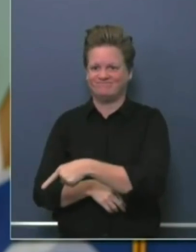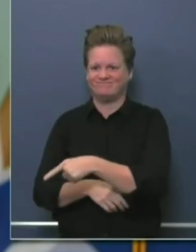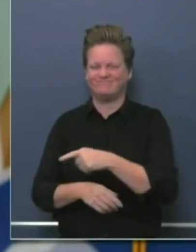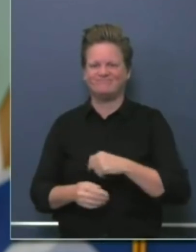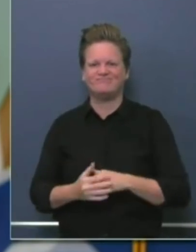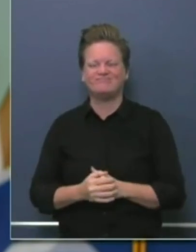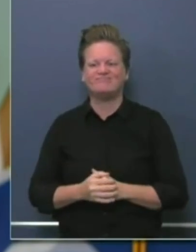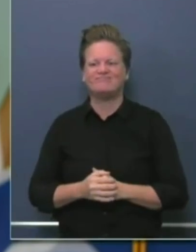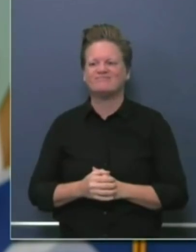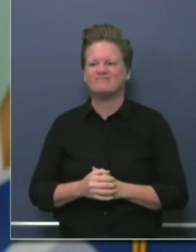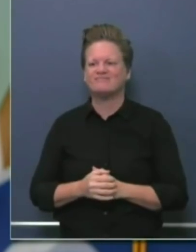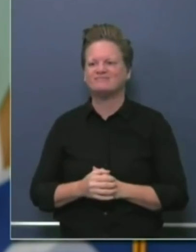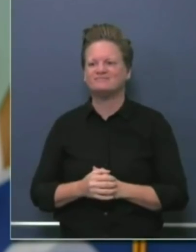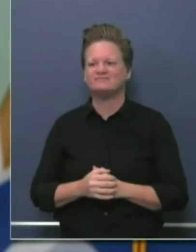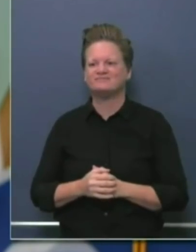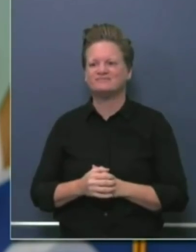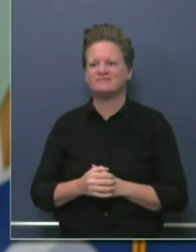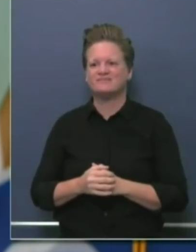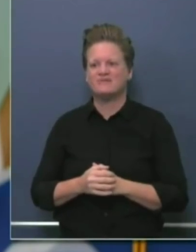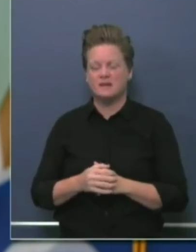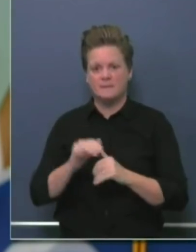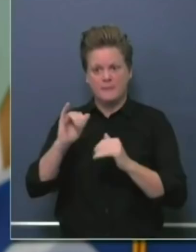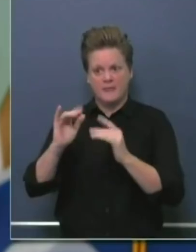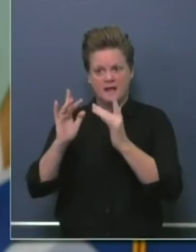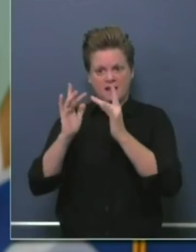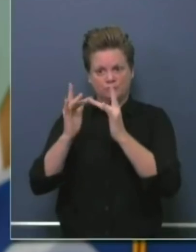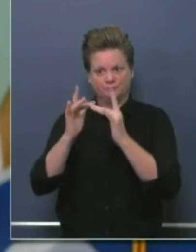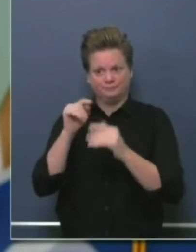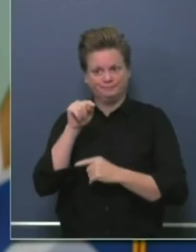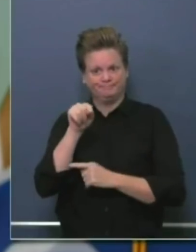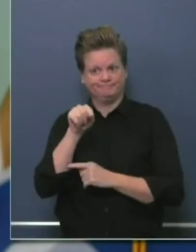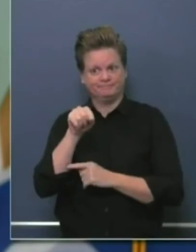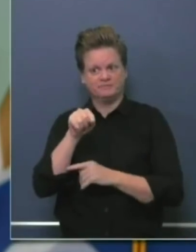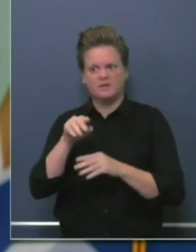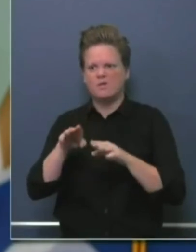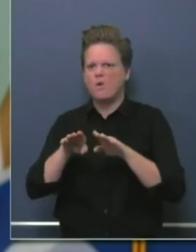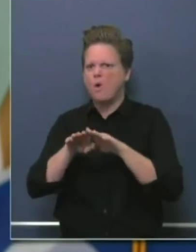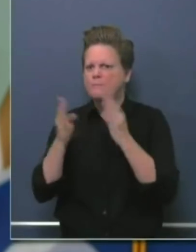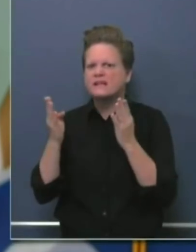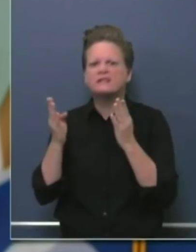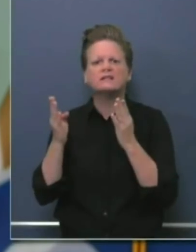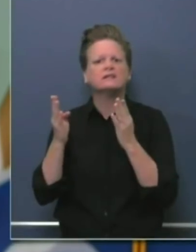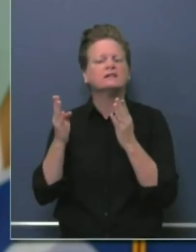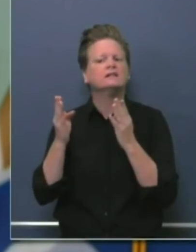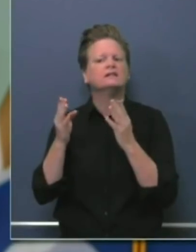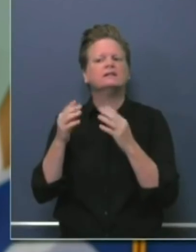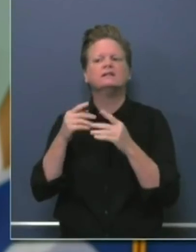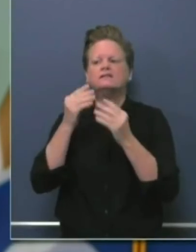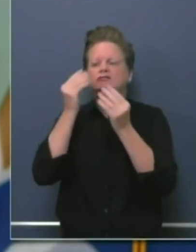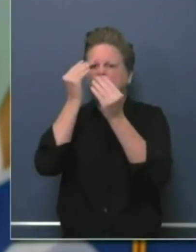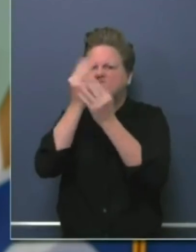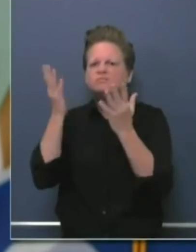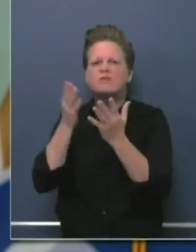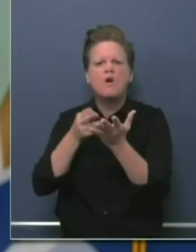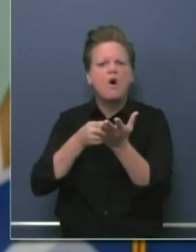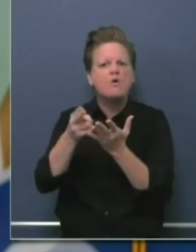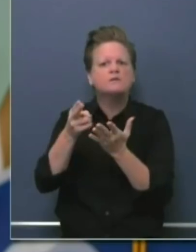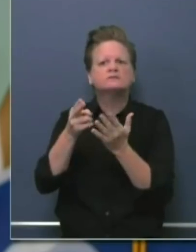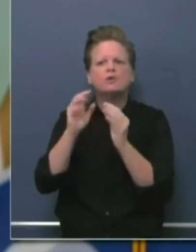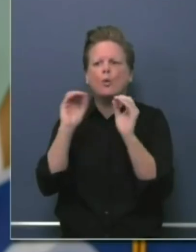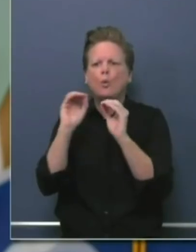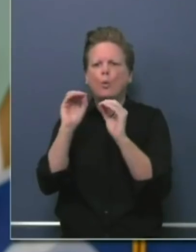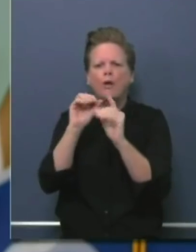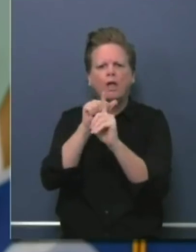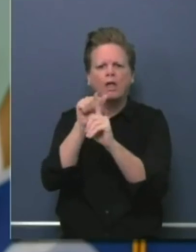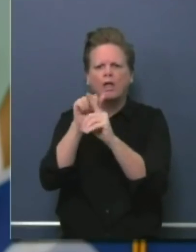This site will expose that, but in a very transparent way, we've been very forthright in our recognition that we